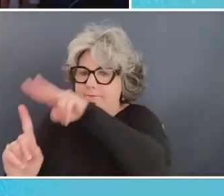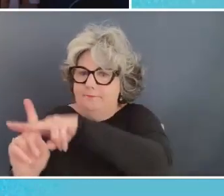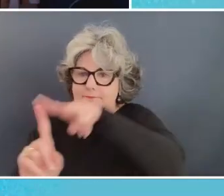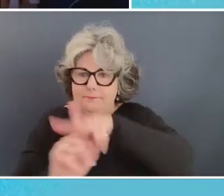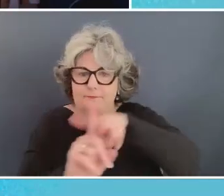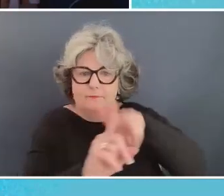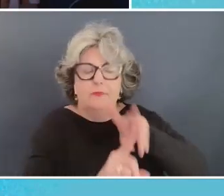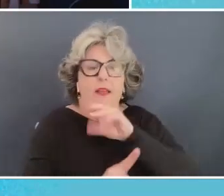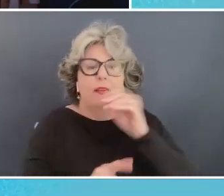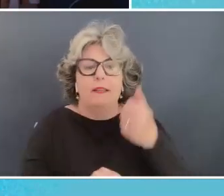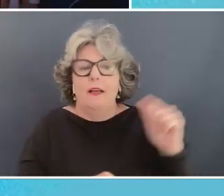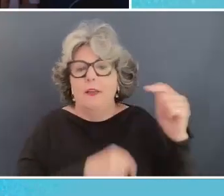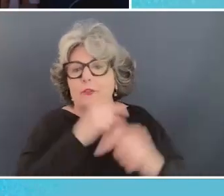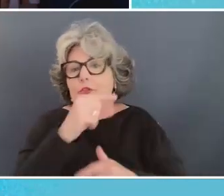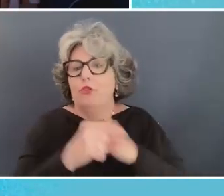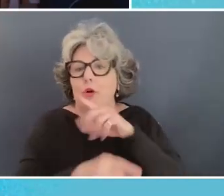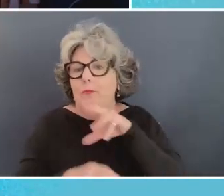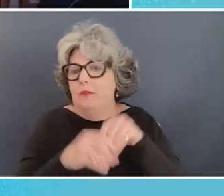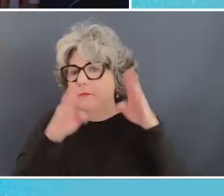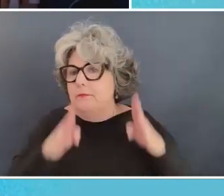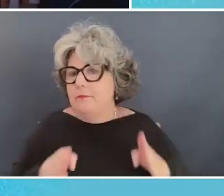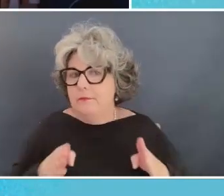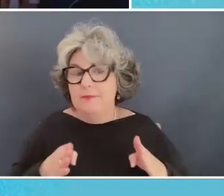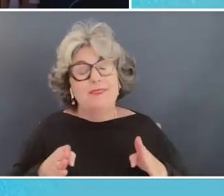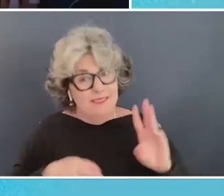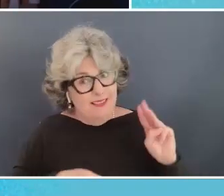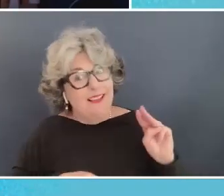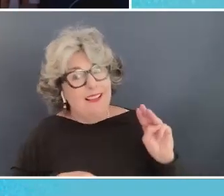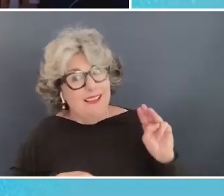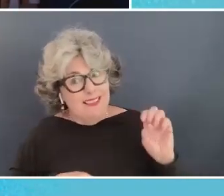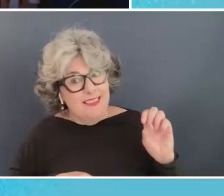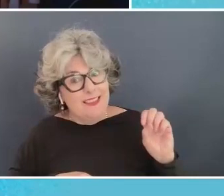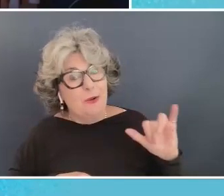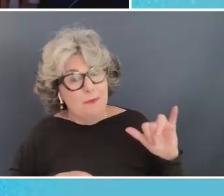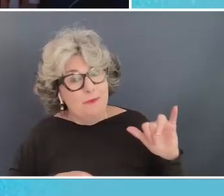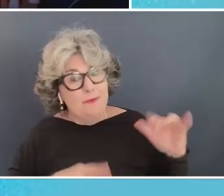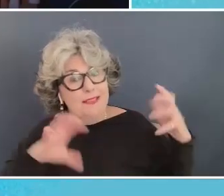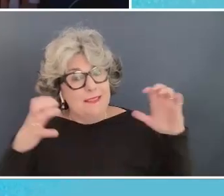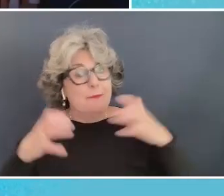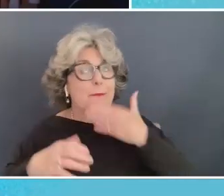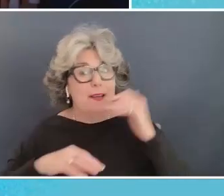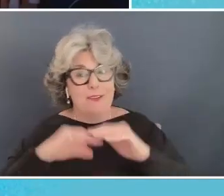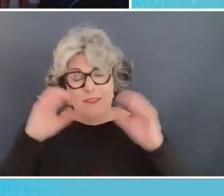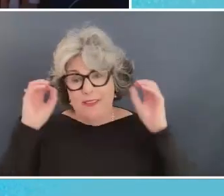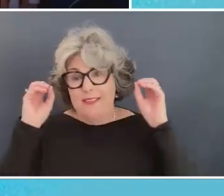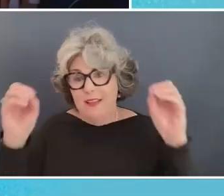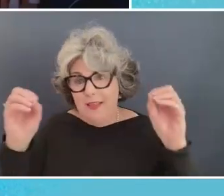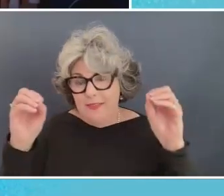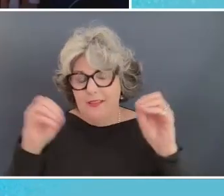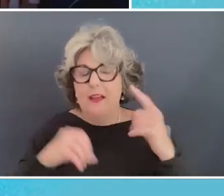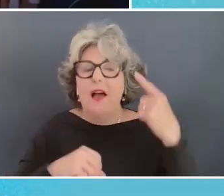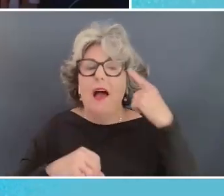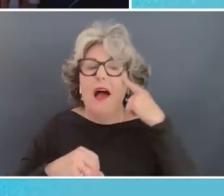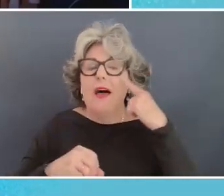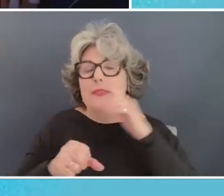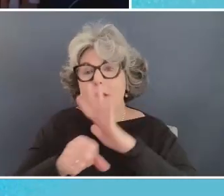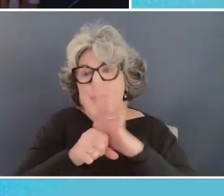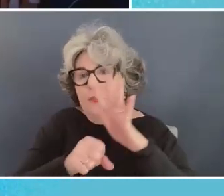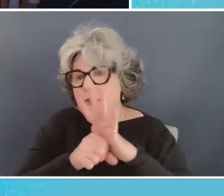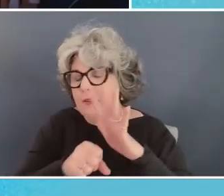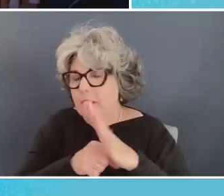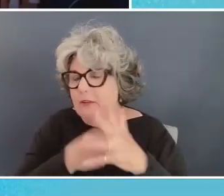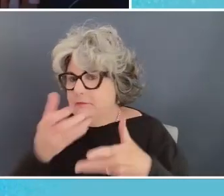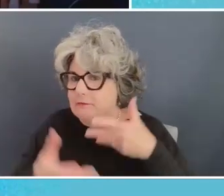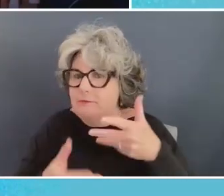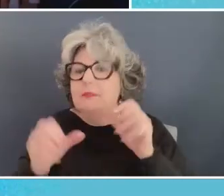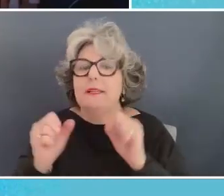as other global actors very messy um but better than nothing and i think with enough urgency it